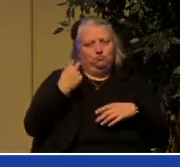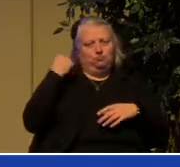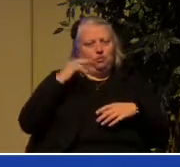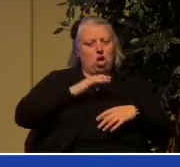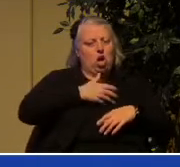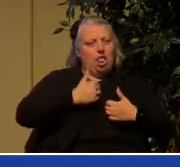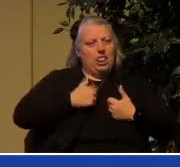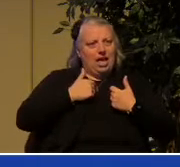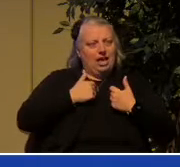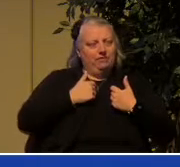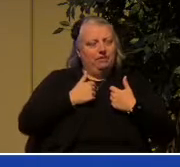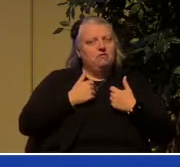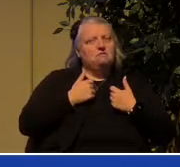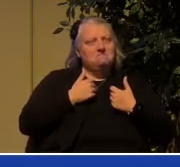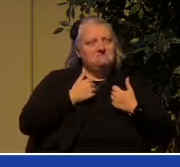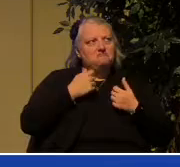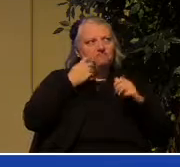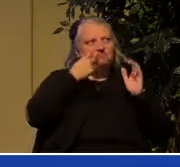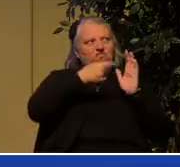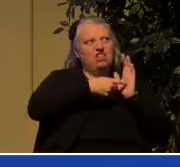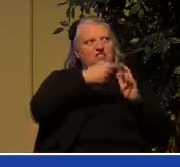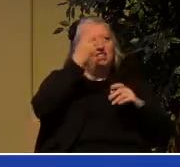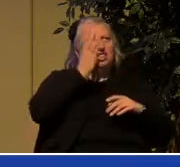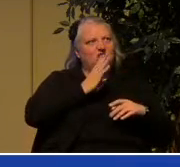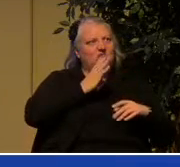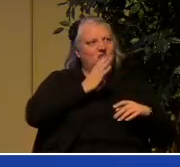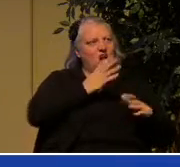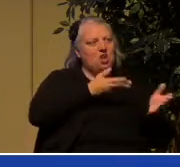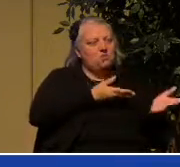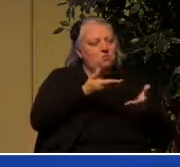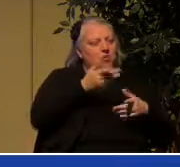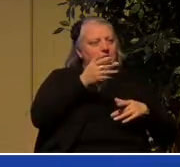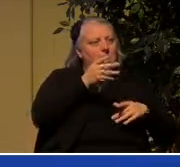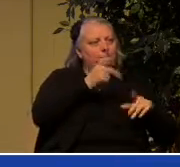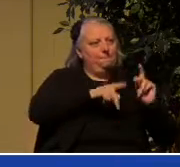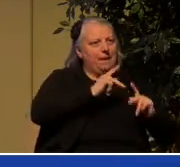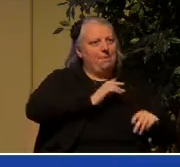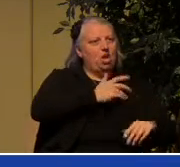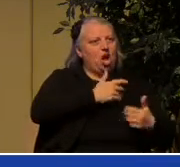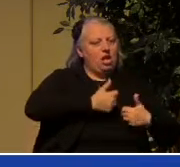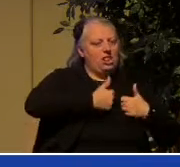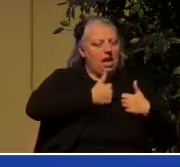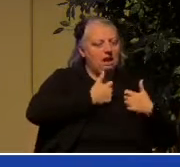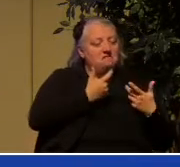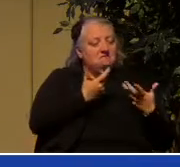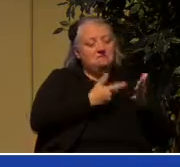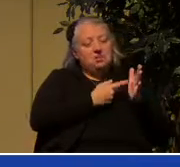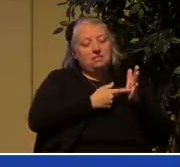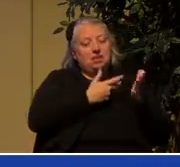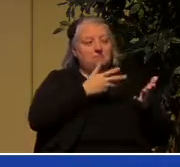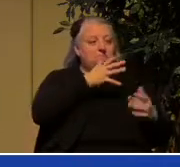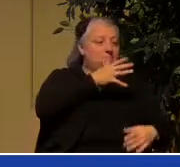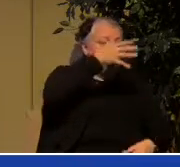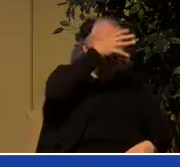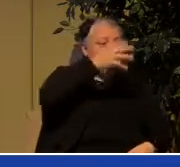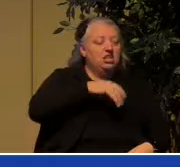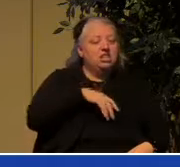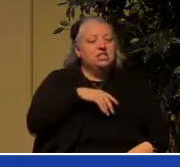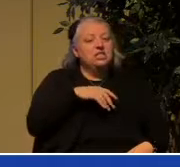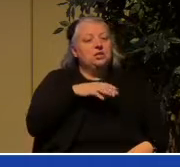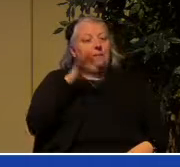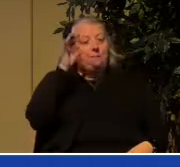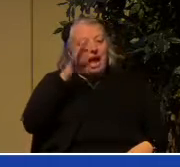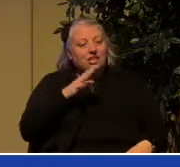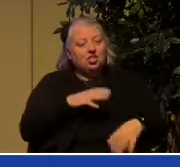sometimes parents, sometimes teachers, sometimes maybe a catechism teacher, sometimes an elder, sometimes maybe even a